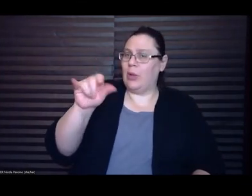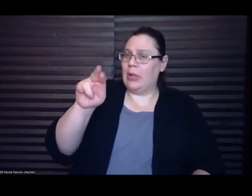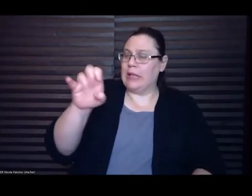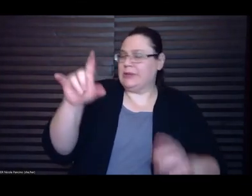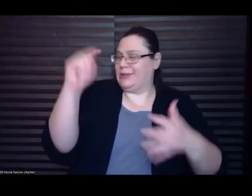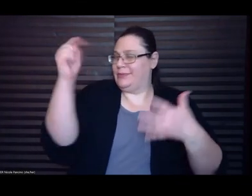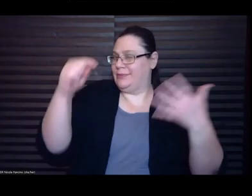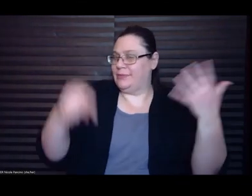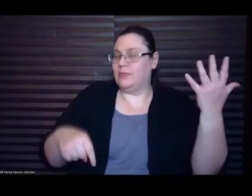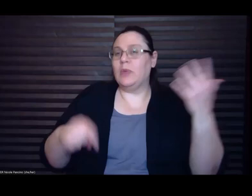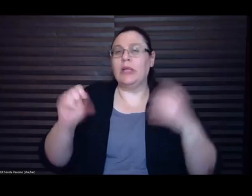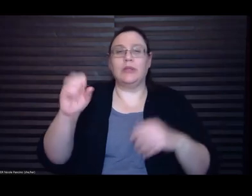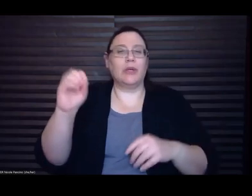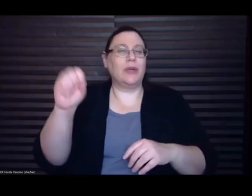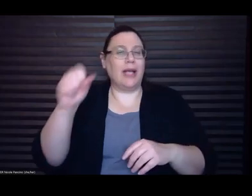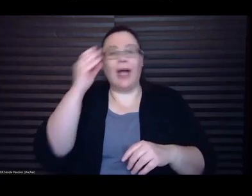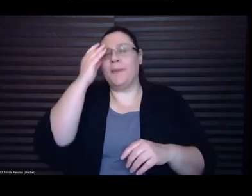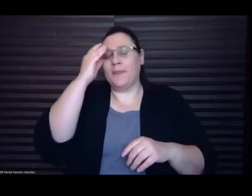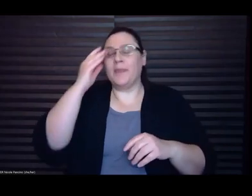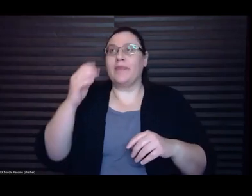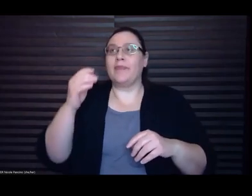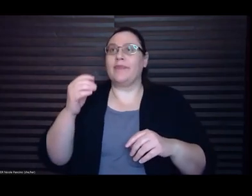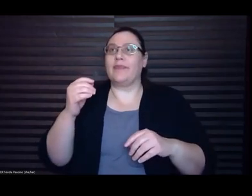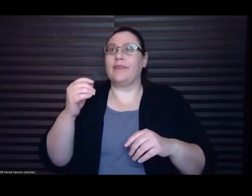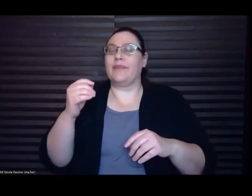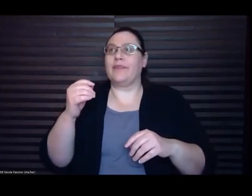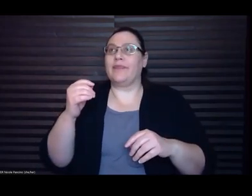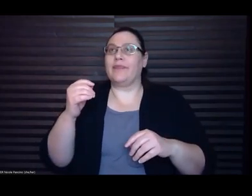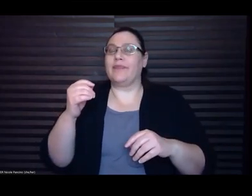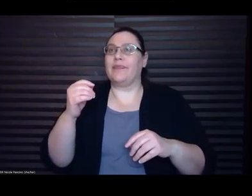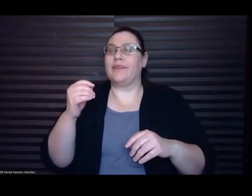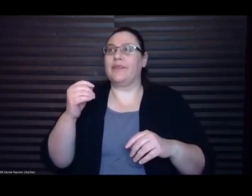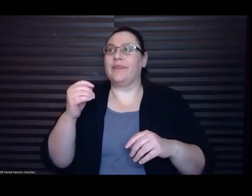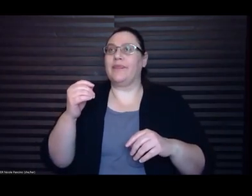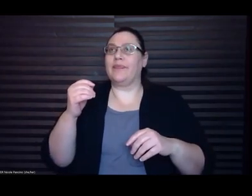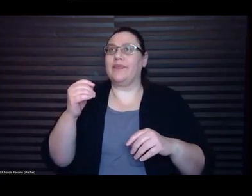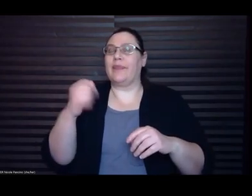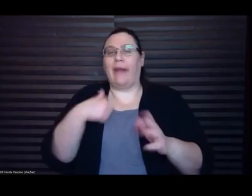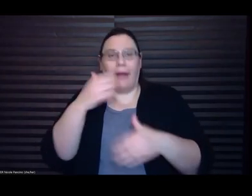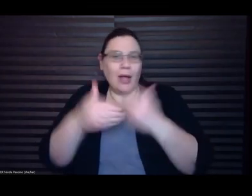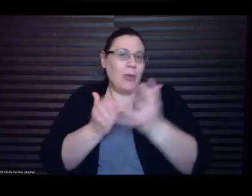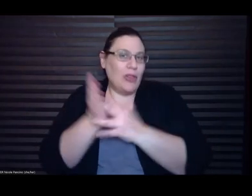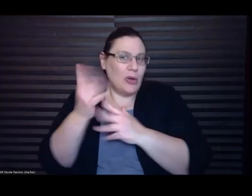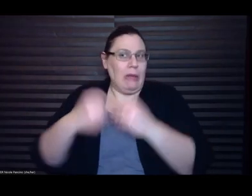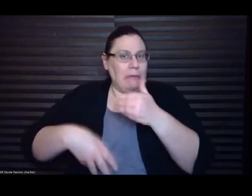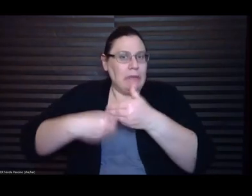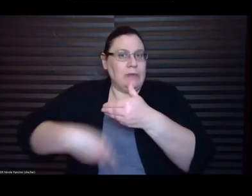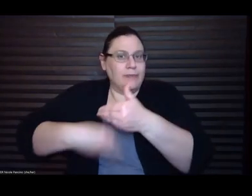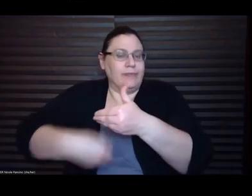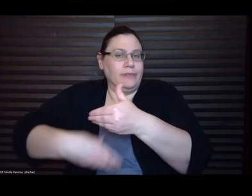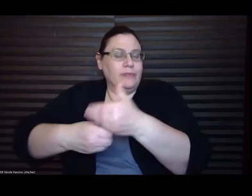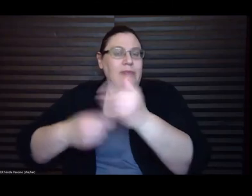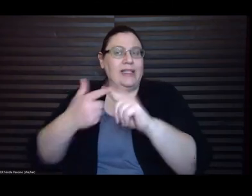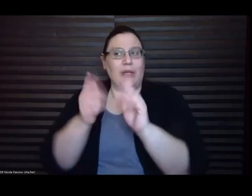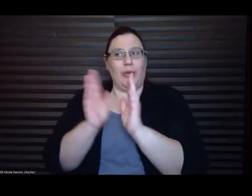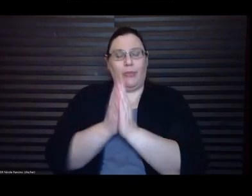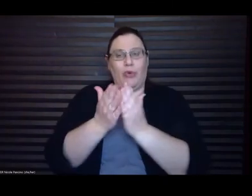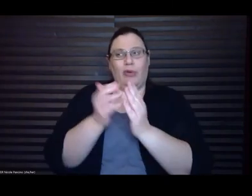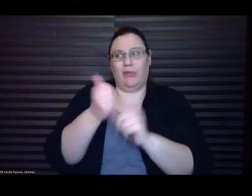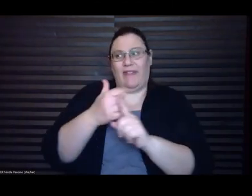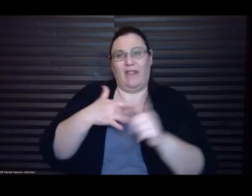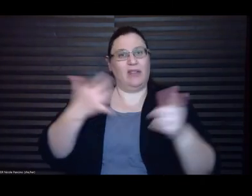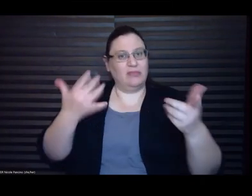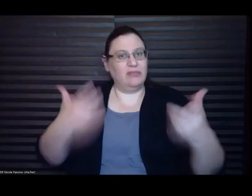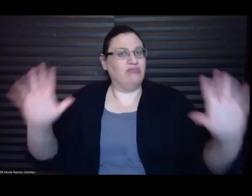went through and just kind of kept adding until the book felt done and felt complete. But, yeah, also I feel like that